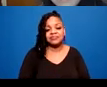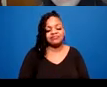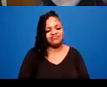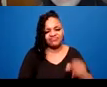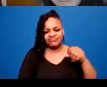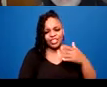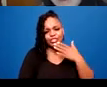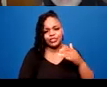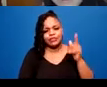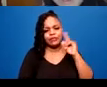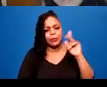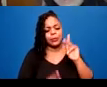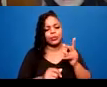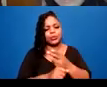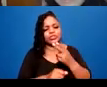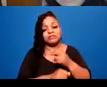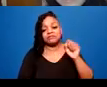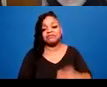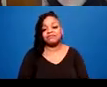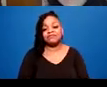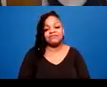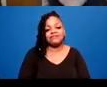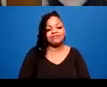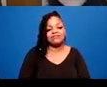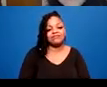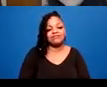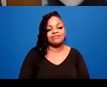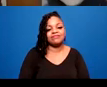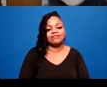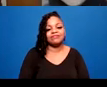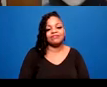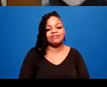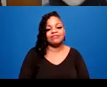Nicole wrote like grounding. Yeah. Grounding is one thing if it works for people.